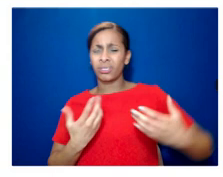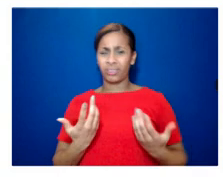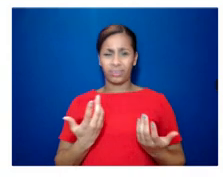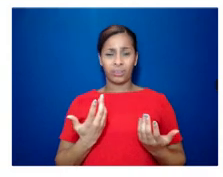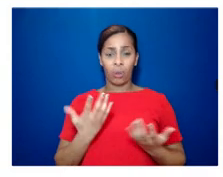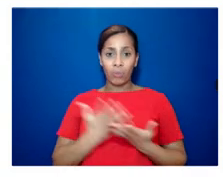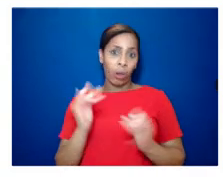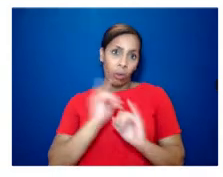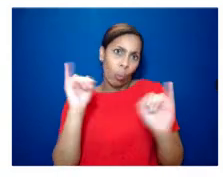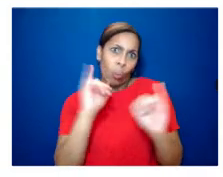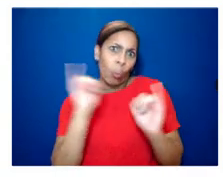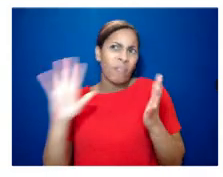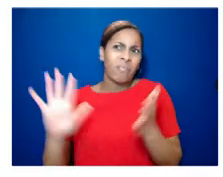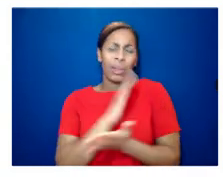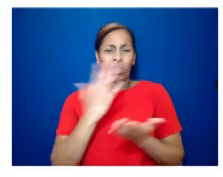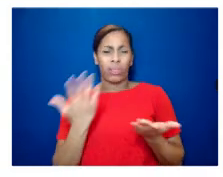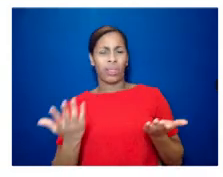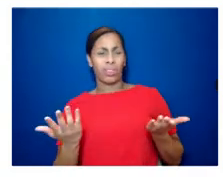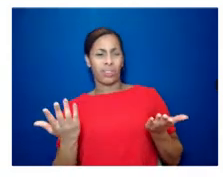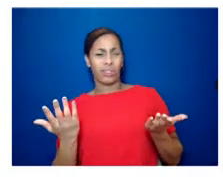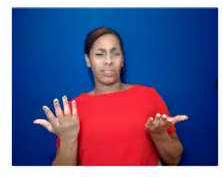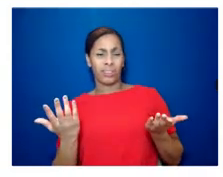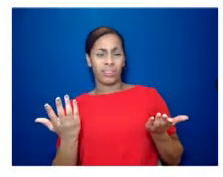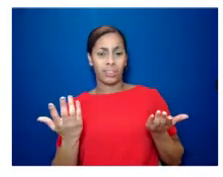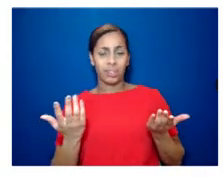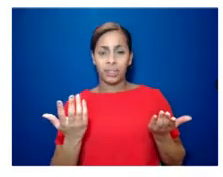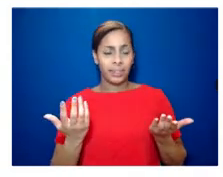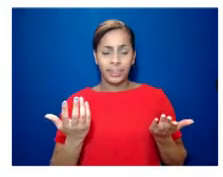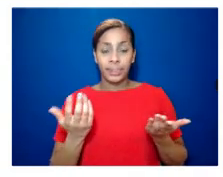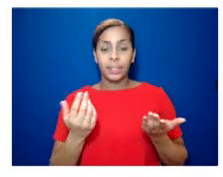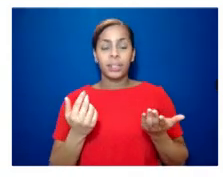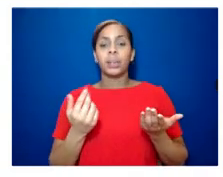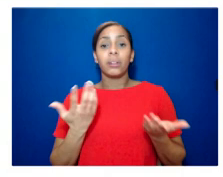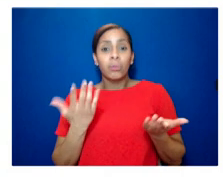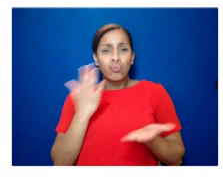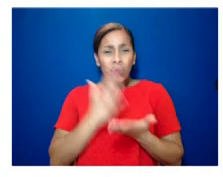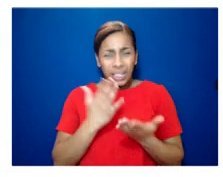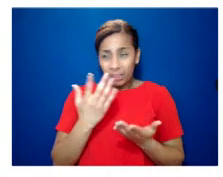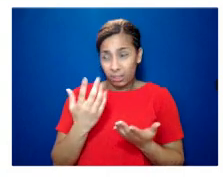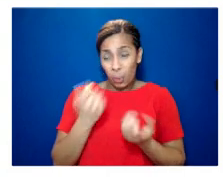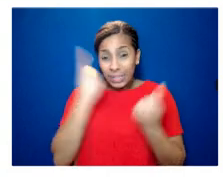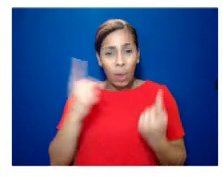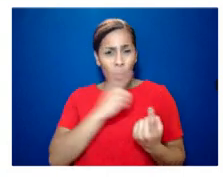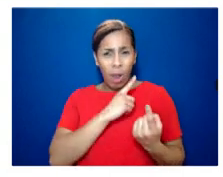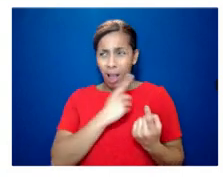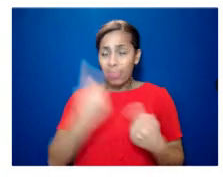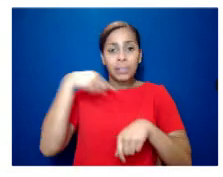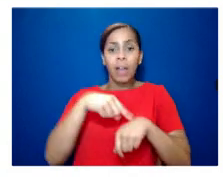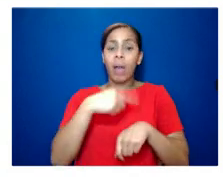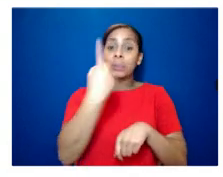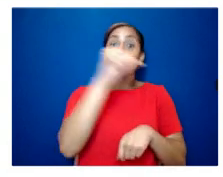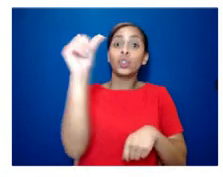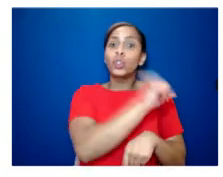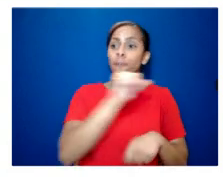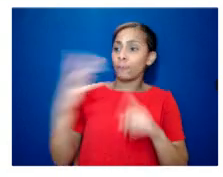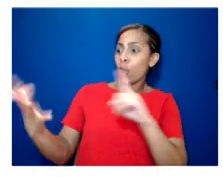filth um that baroness knight had built us up to expect and you may ask why nobody bothered to get hold of that book at the time it should have been fairly easy considering it was